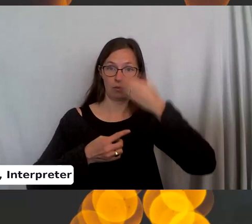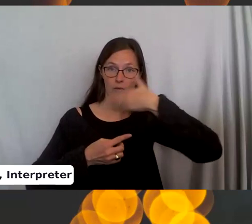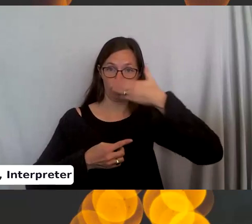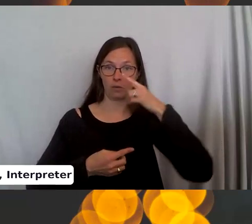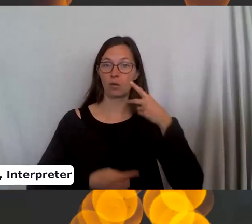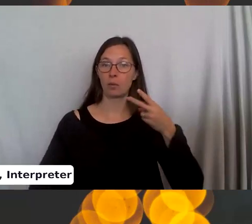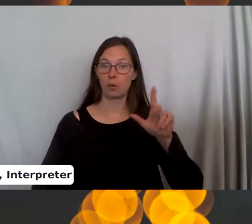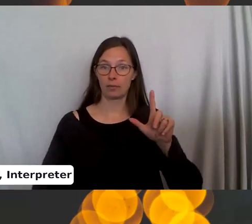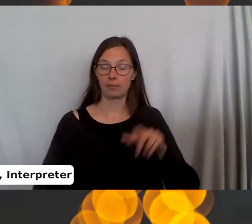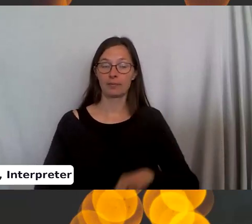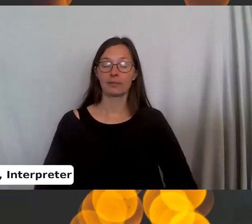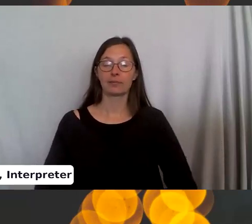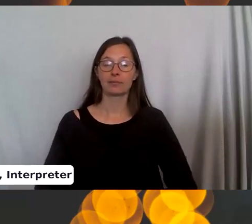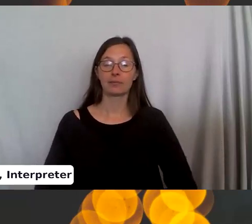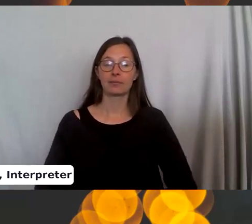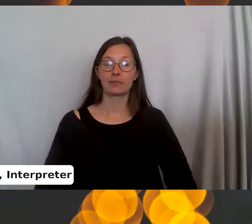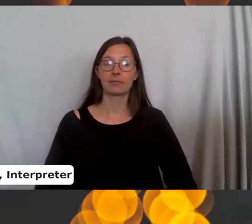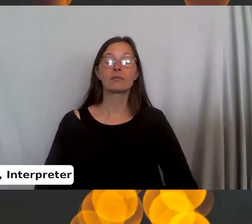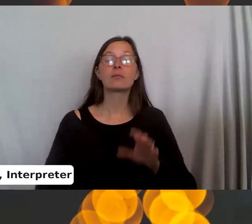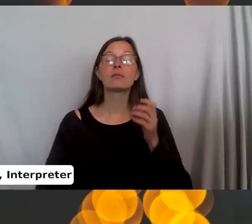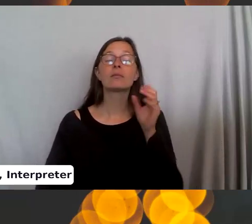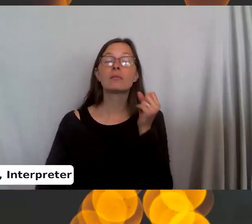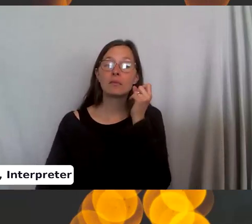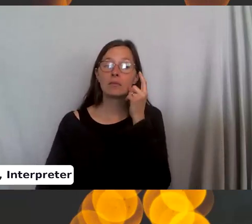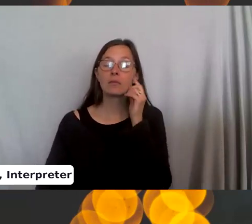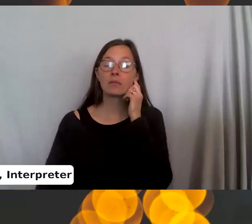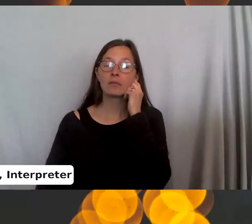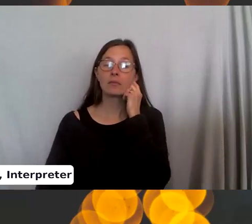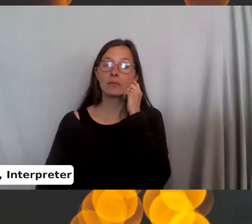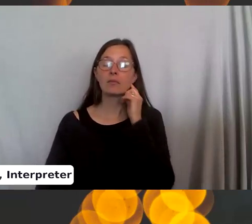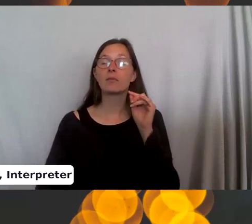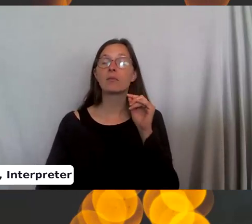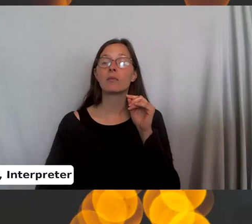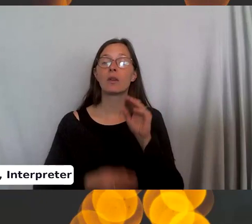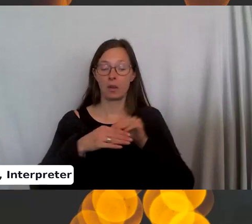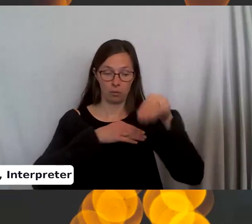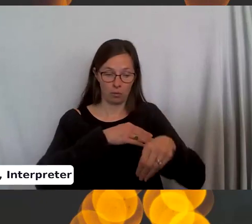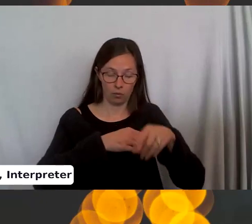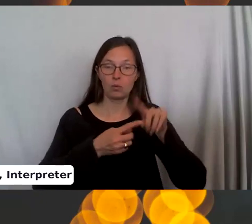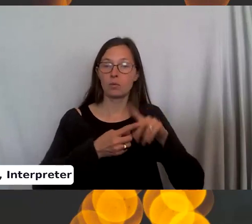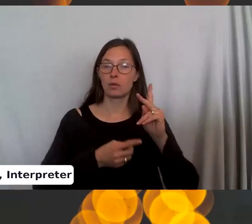purling. If you do not, and then you're going to move the yarn to the back to knit.